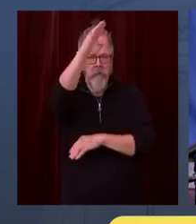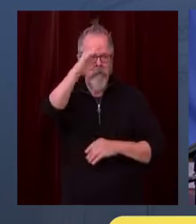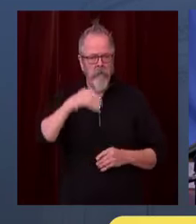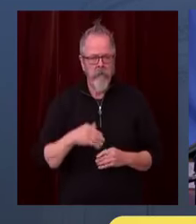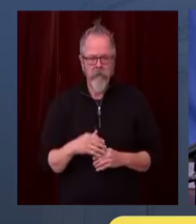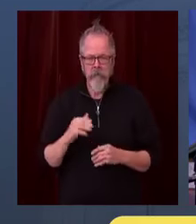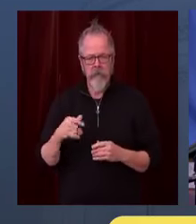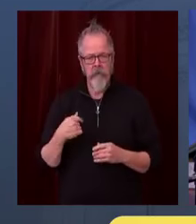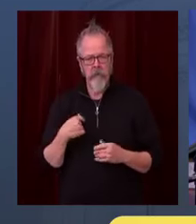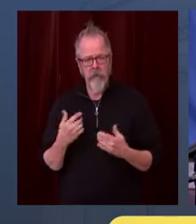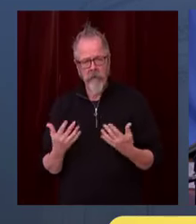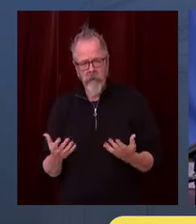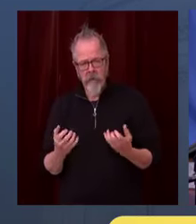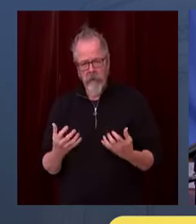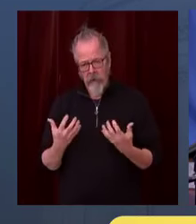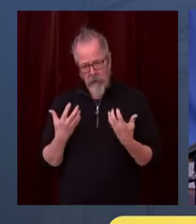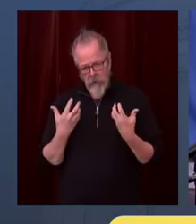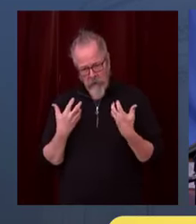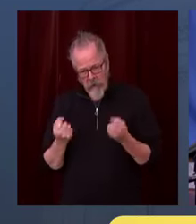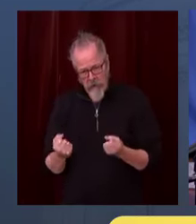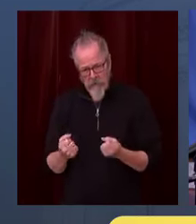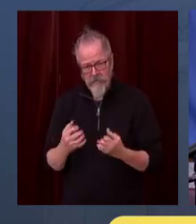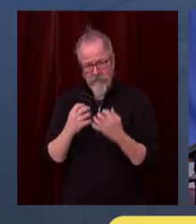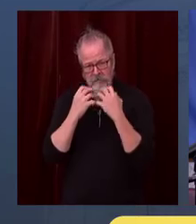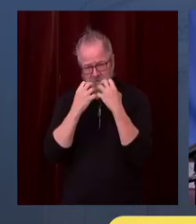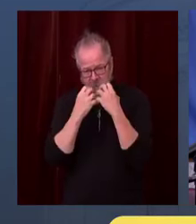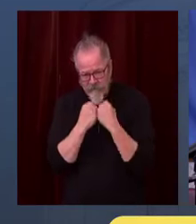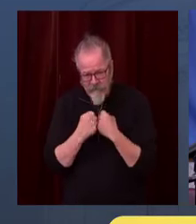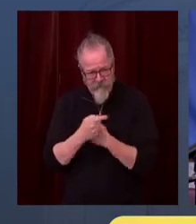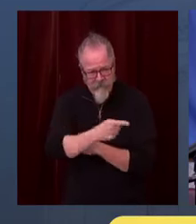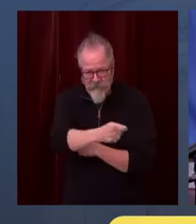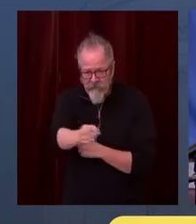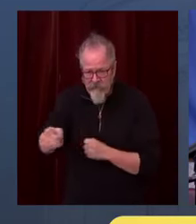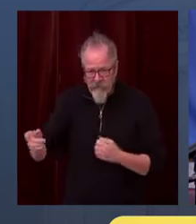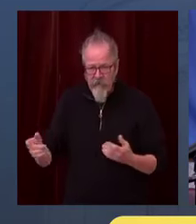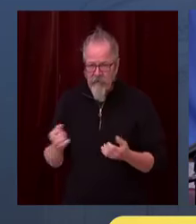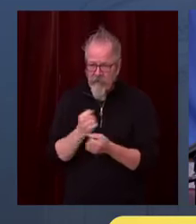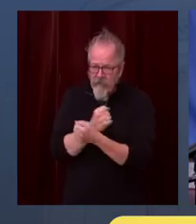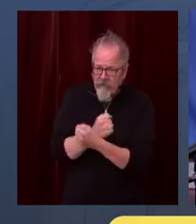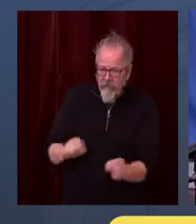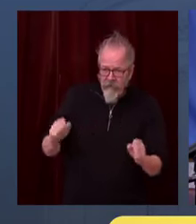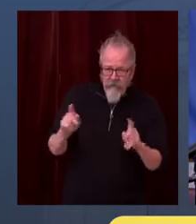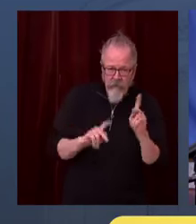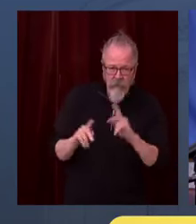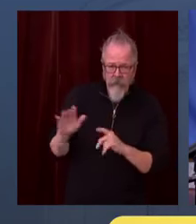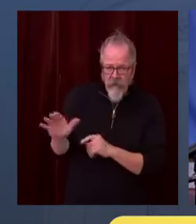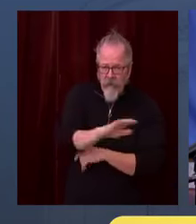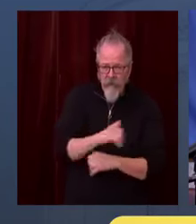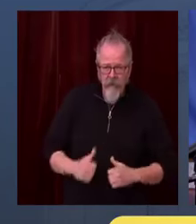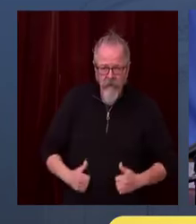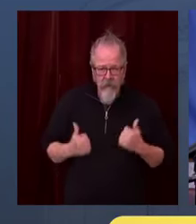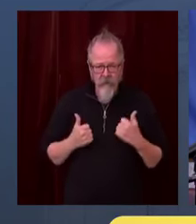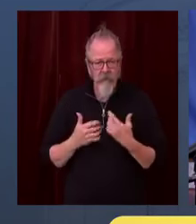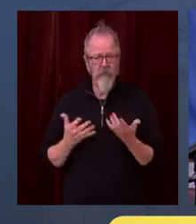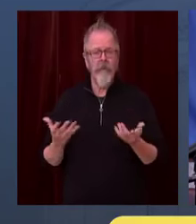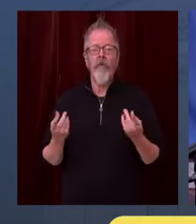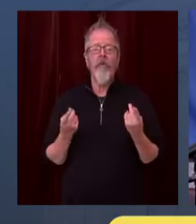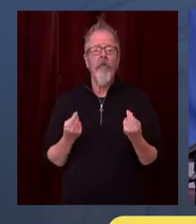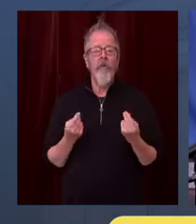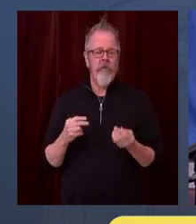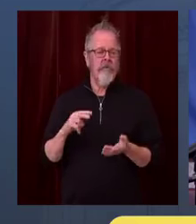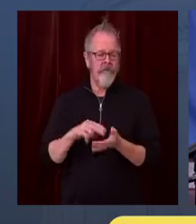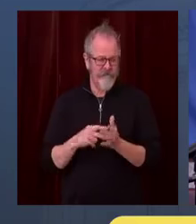Now, the choices we announced today are not easy ones. I can tell you that. But I do believe they are the right choices, given the threat that we face.